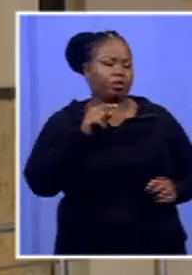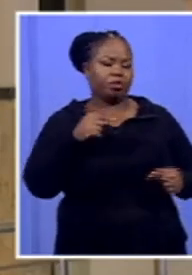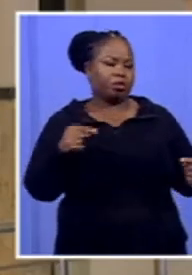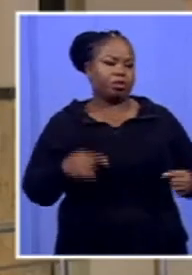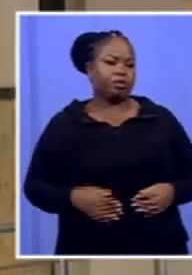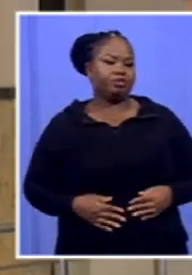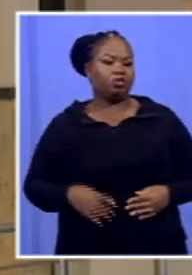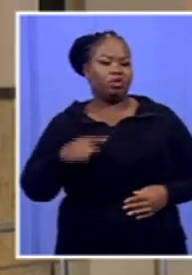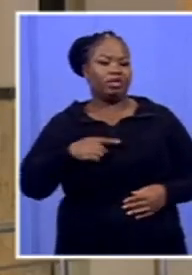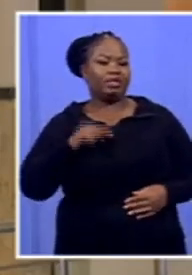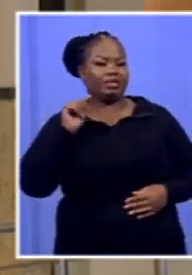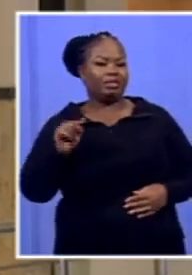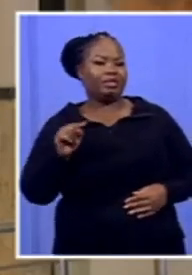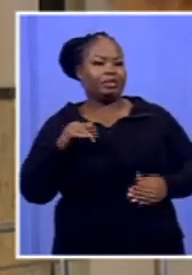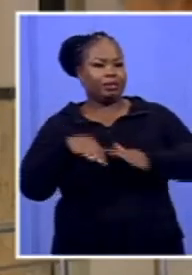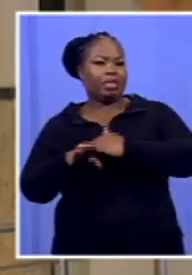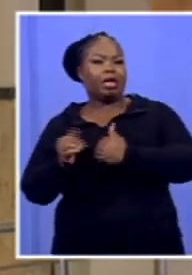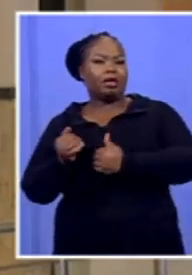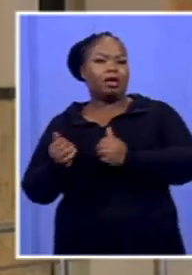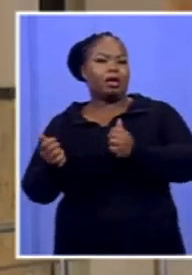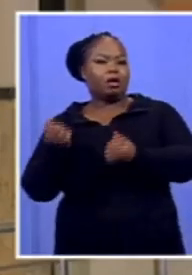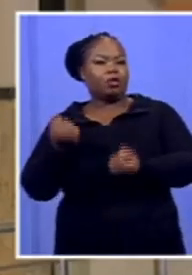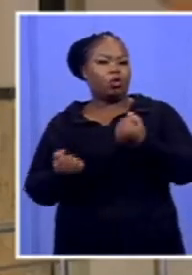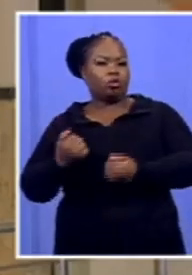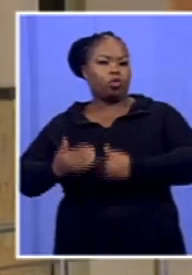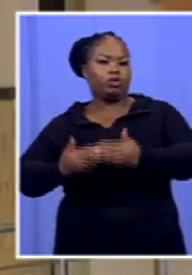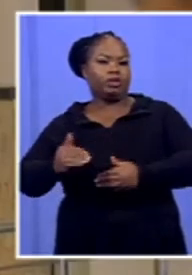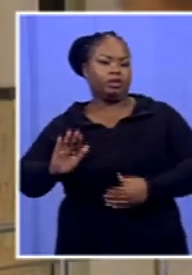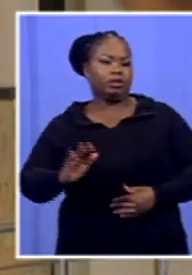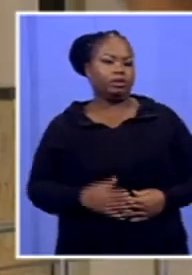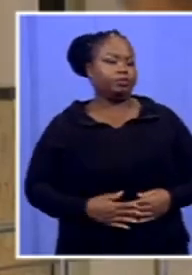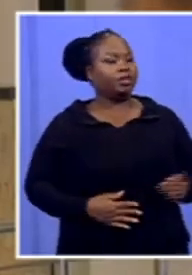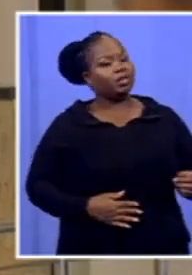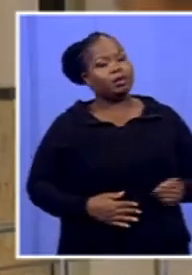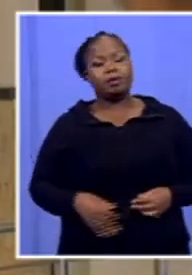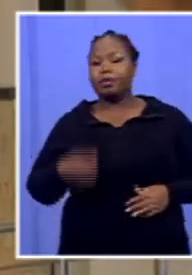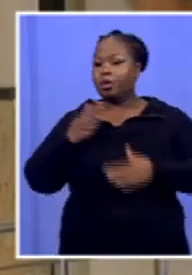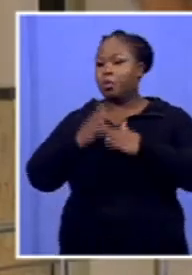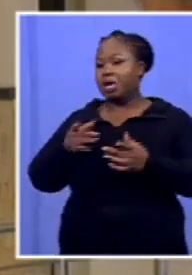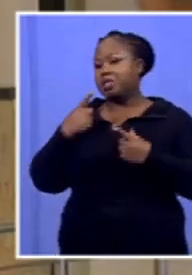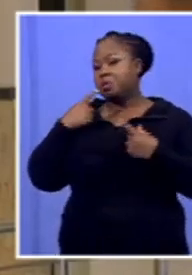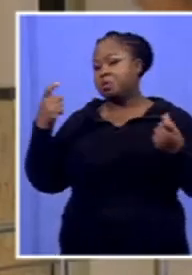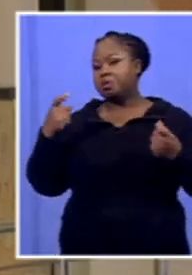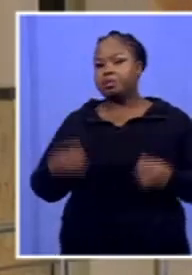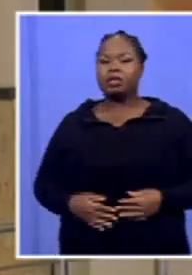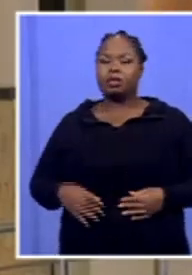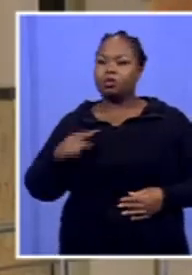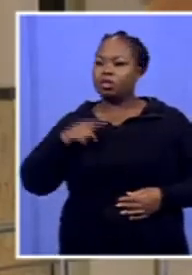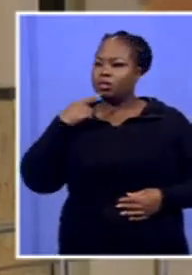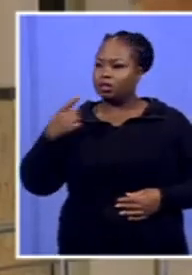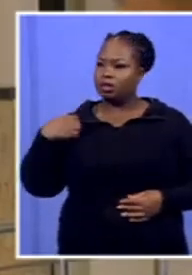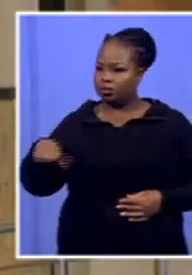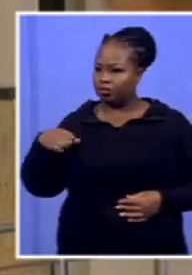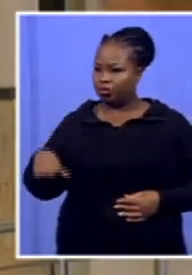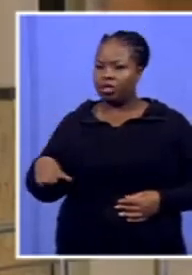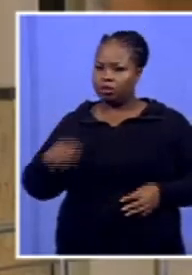much, because that made a substitute care. Okay, Ndade, but let's talk about the workers now. The workers are crying, they're saying that the municipality has been upgraded, so their